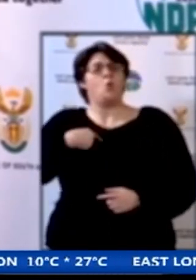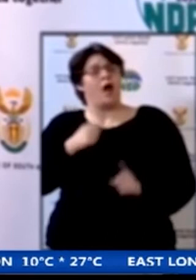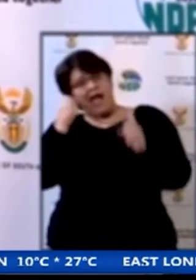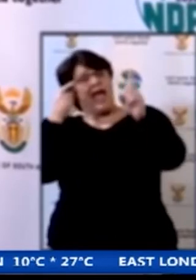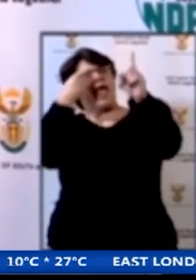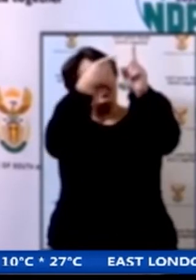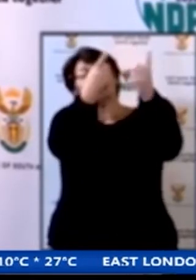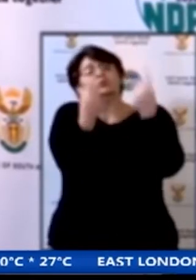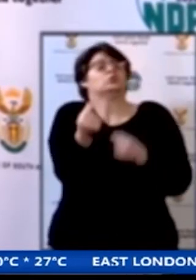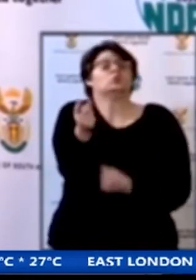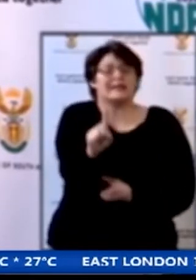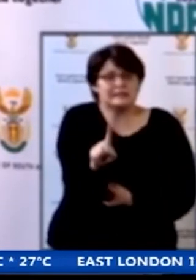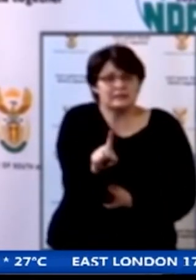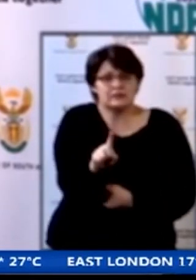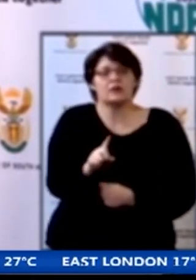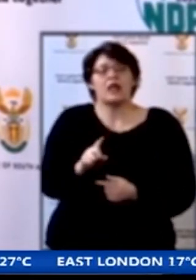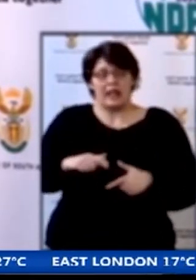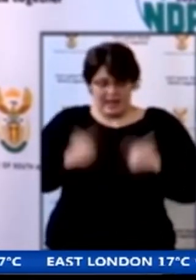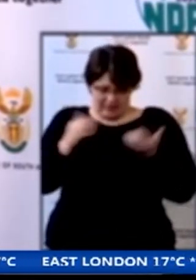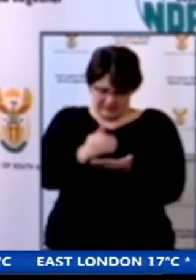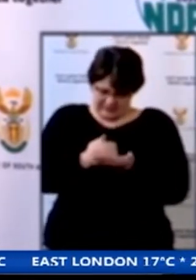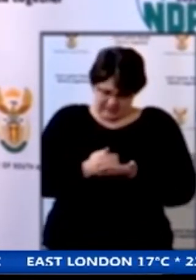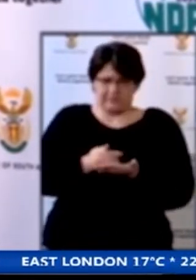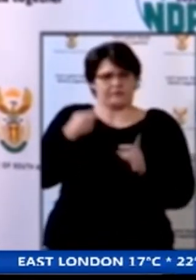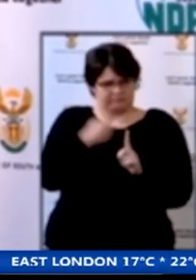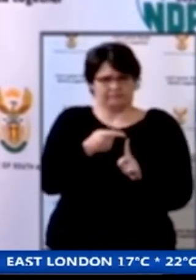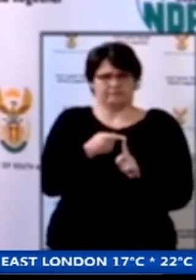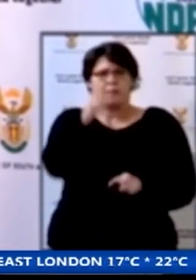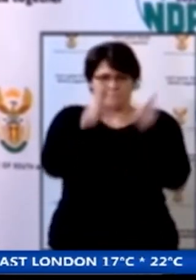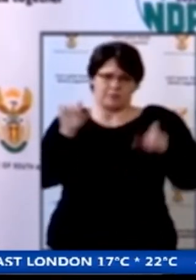at saving lives of our people